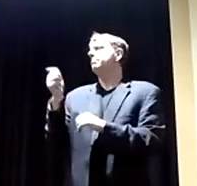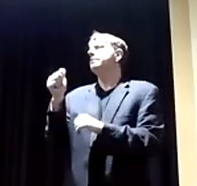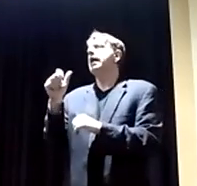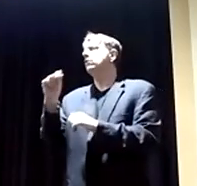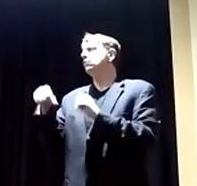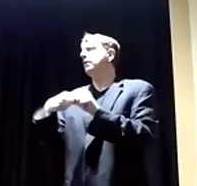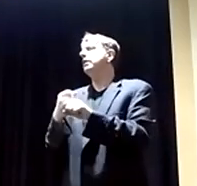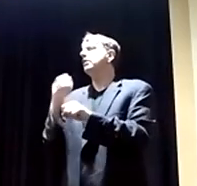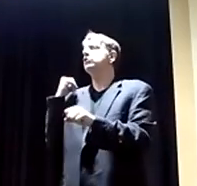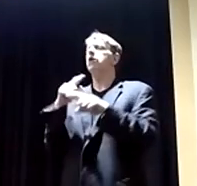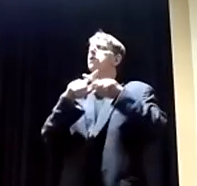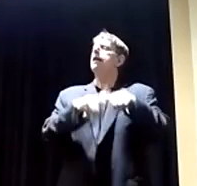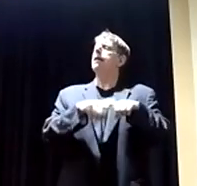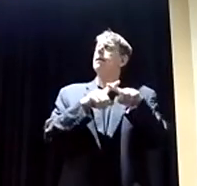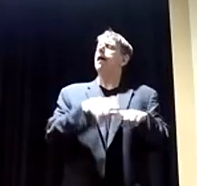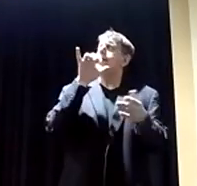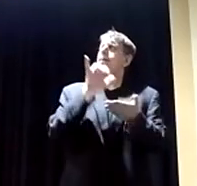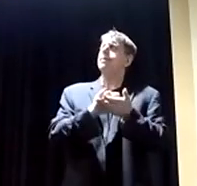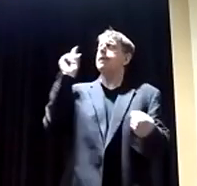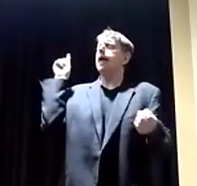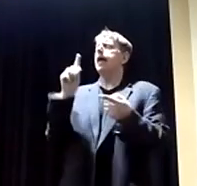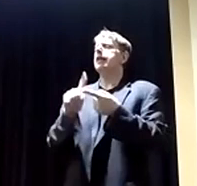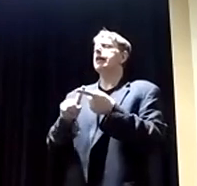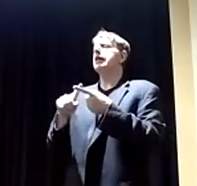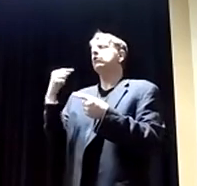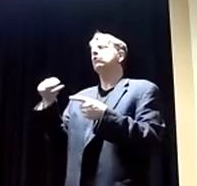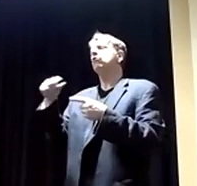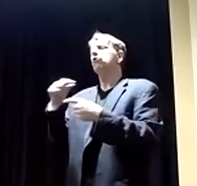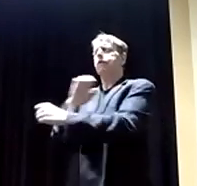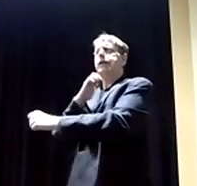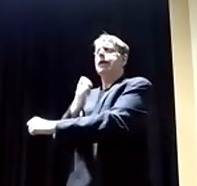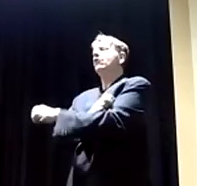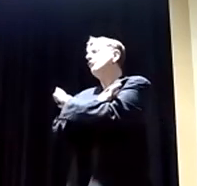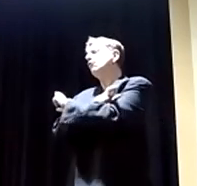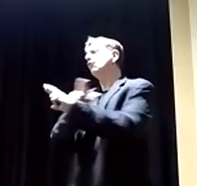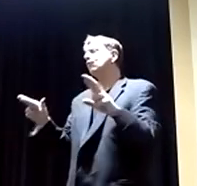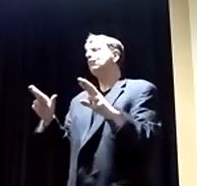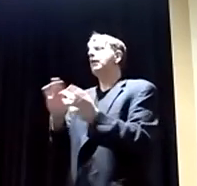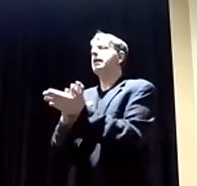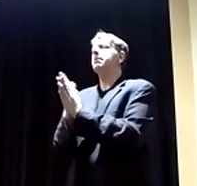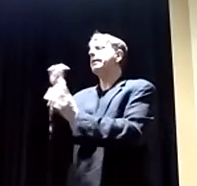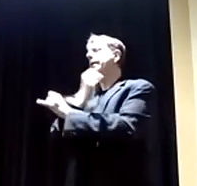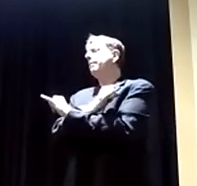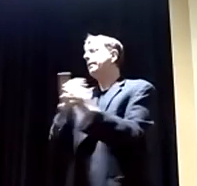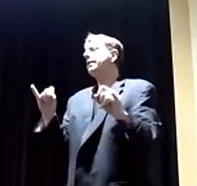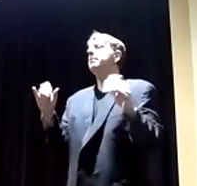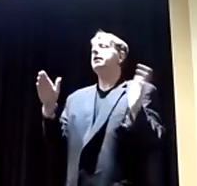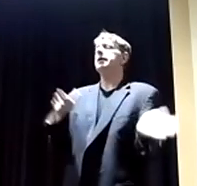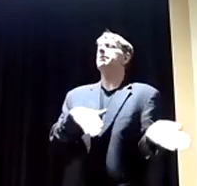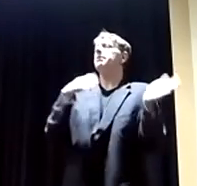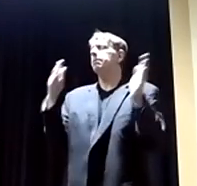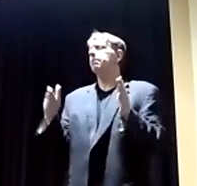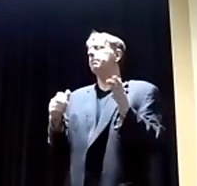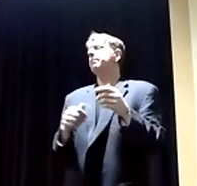the infrastructure is done, built and ready. And then we can have that battle on going completely great. Mr. Tapir.